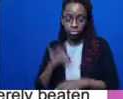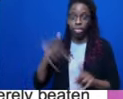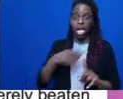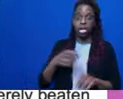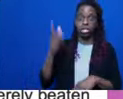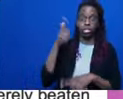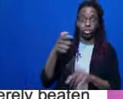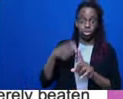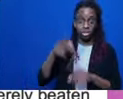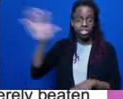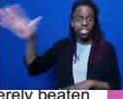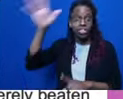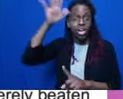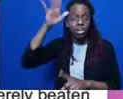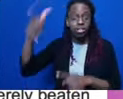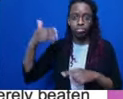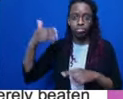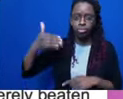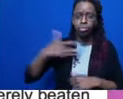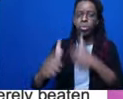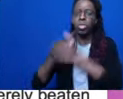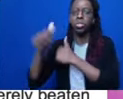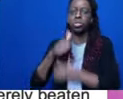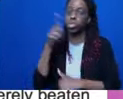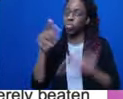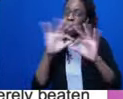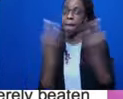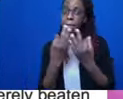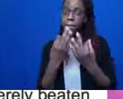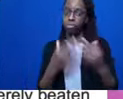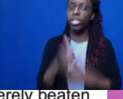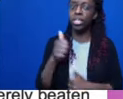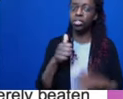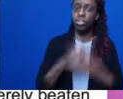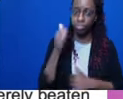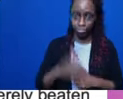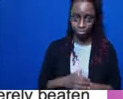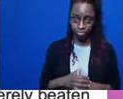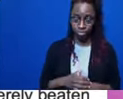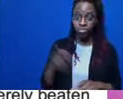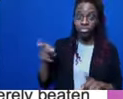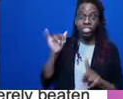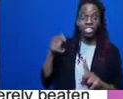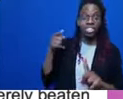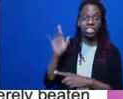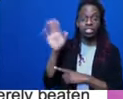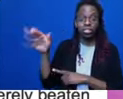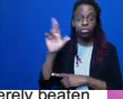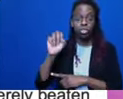To date, Brisha has not been granted pretrial release and is currently being held in a juvenile jail.